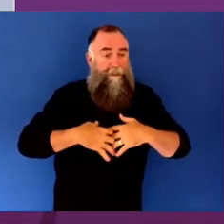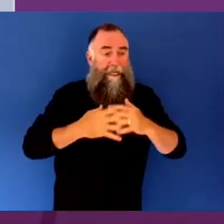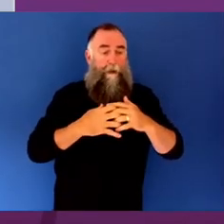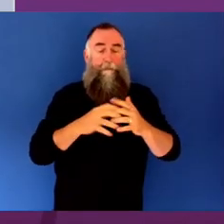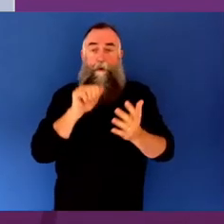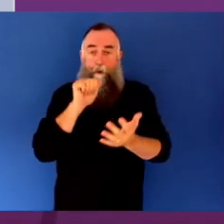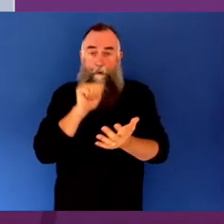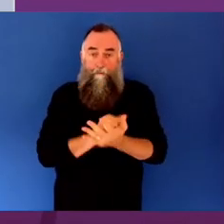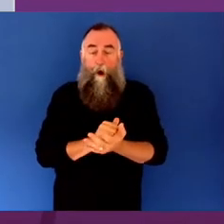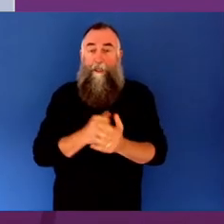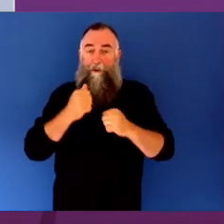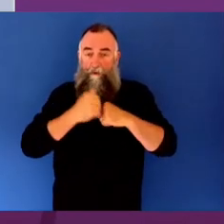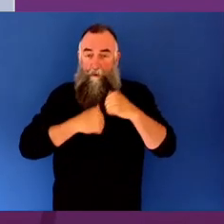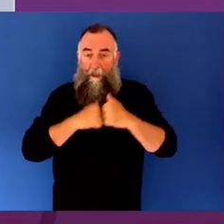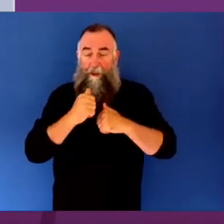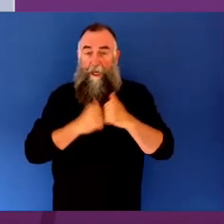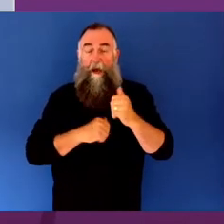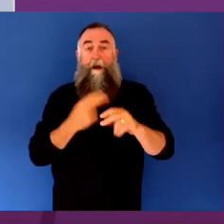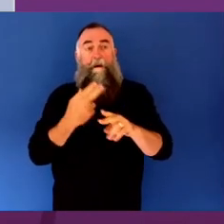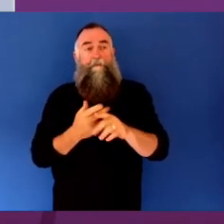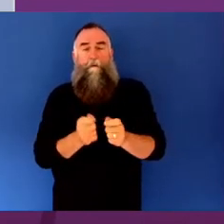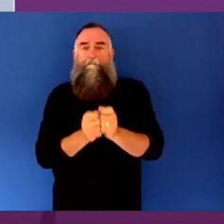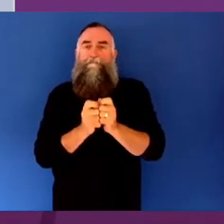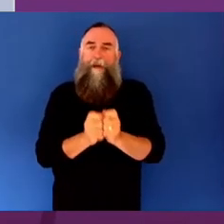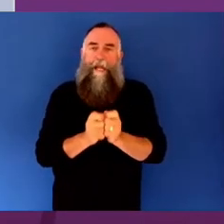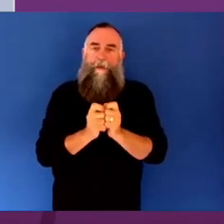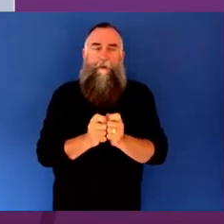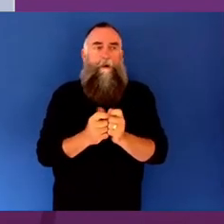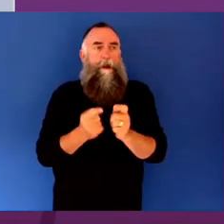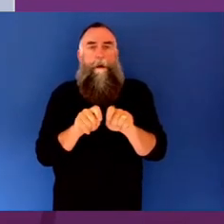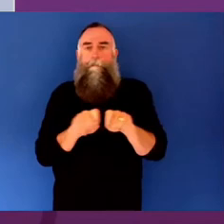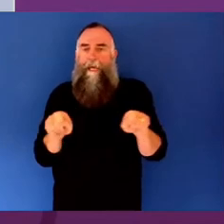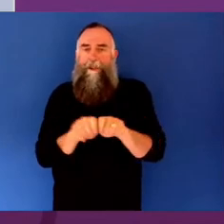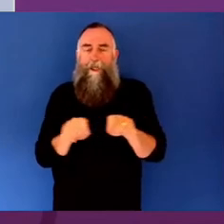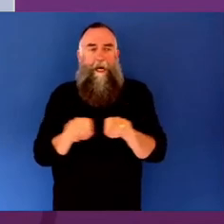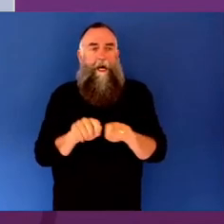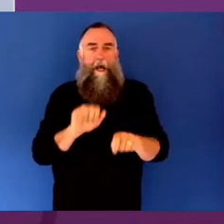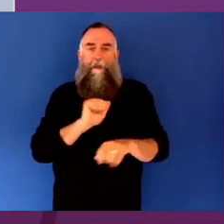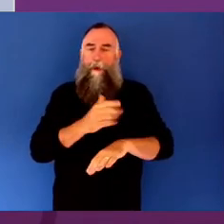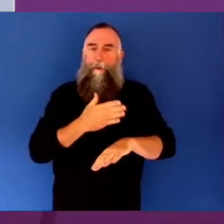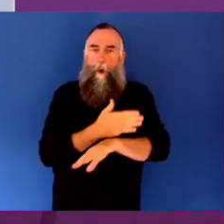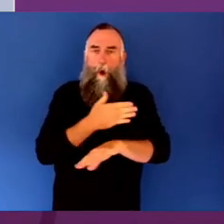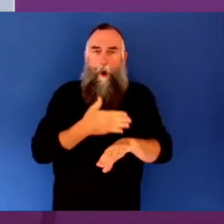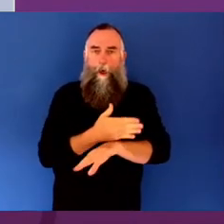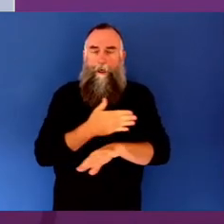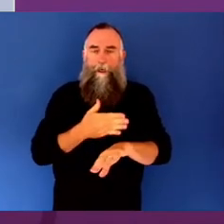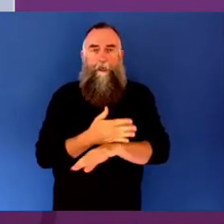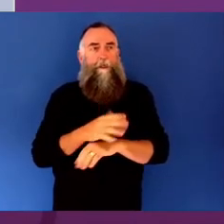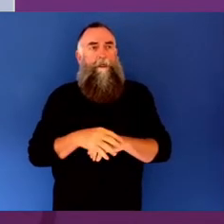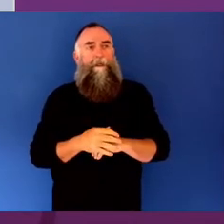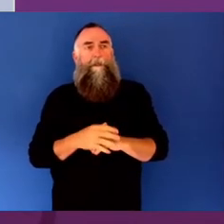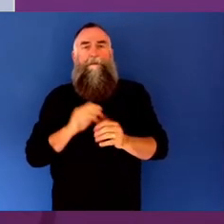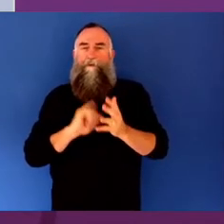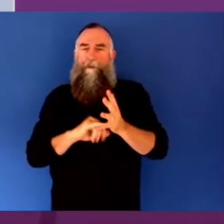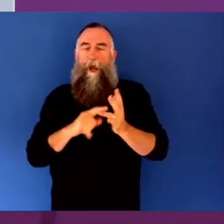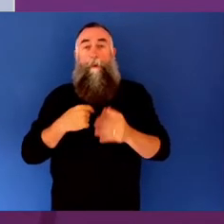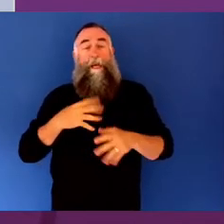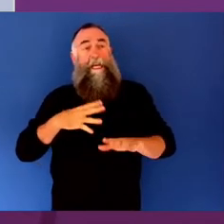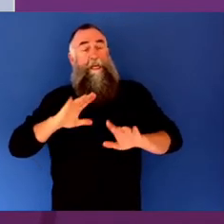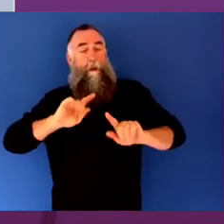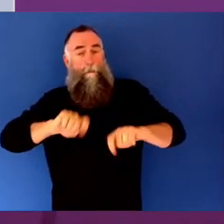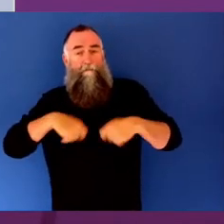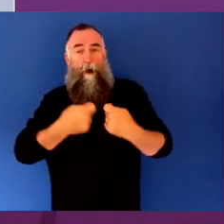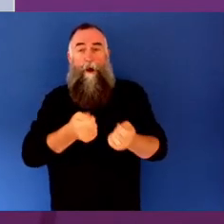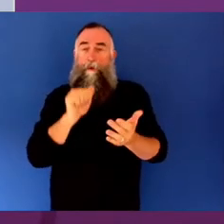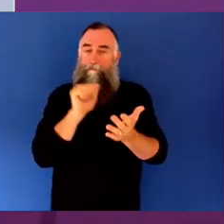development of policy, but also the measurement of performance and the outcomes that the system provides. So I think there is a moment